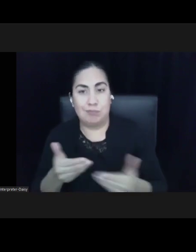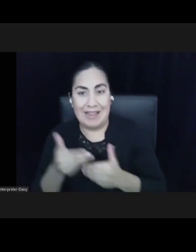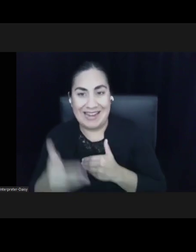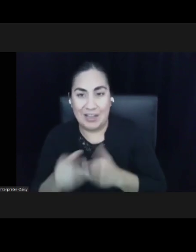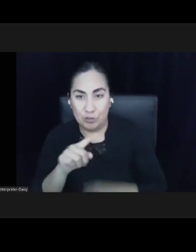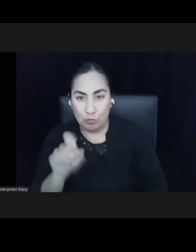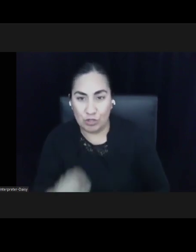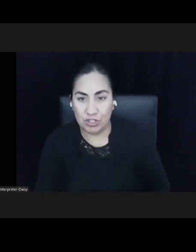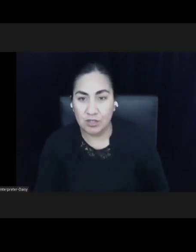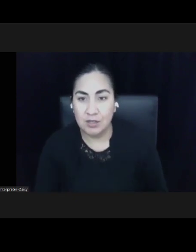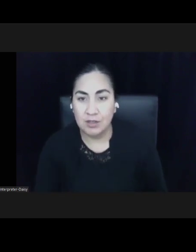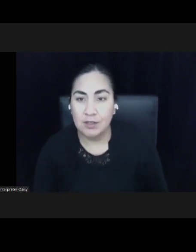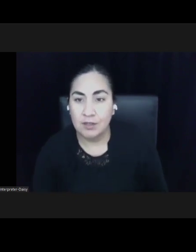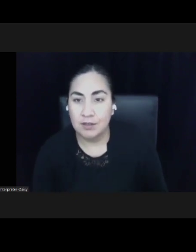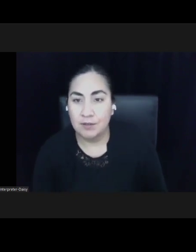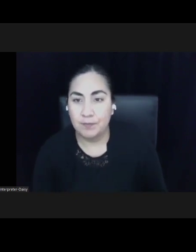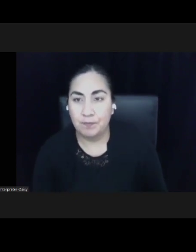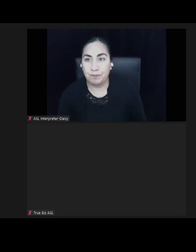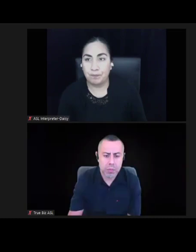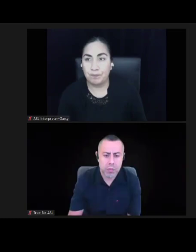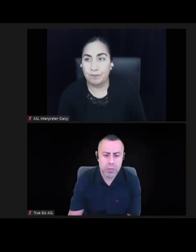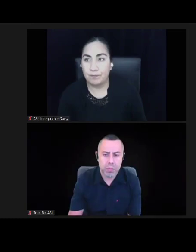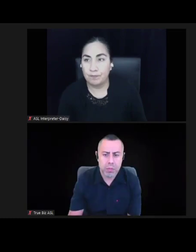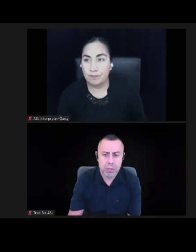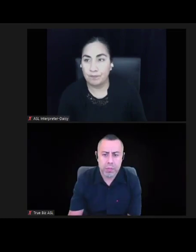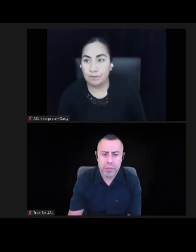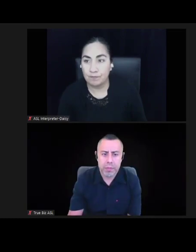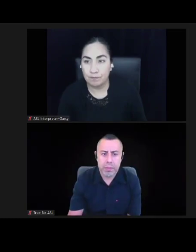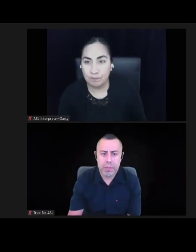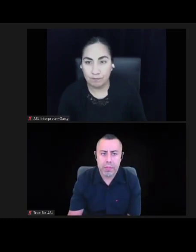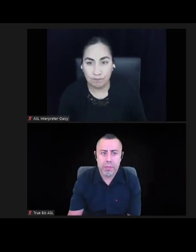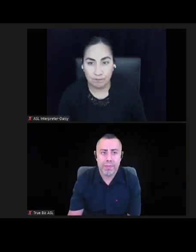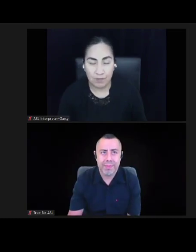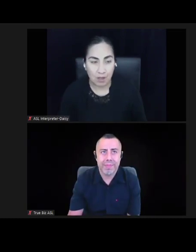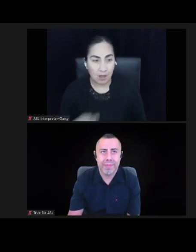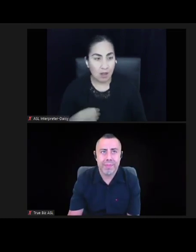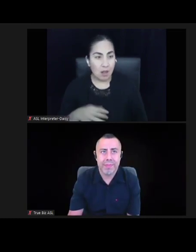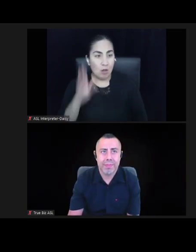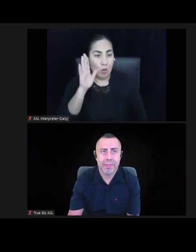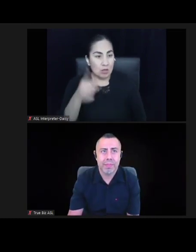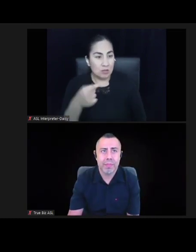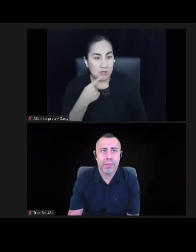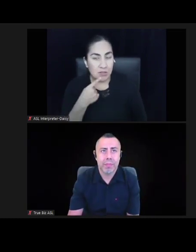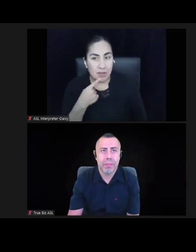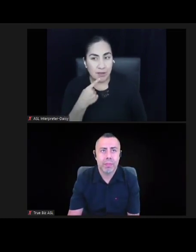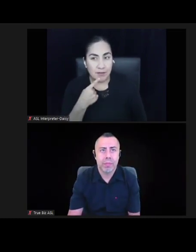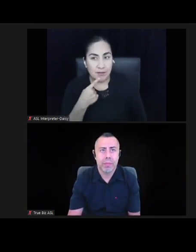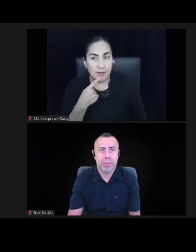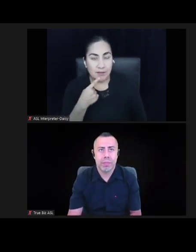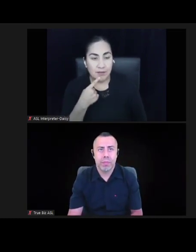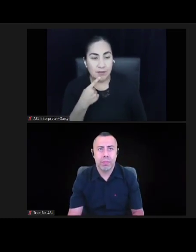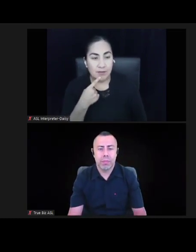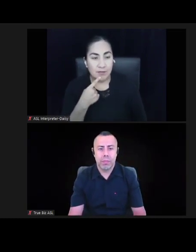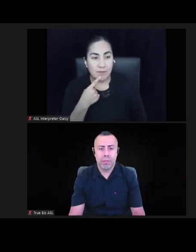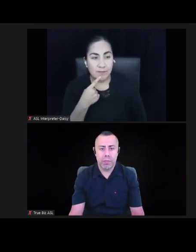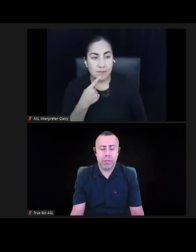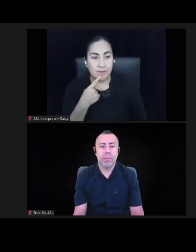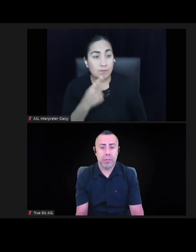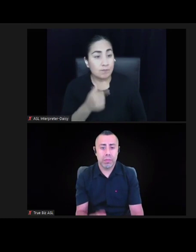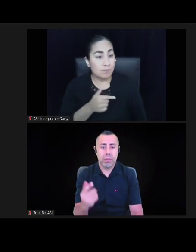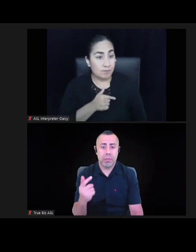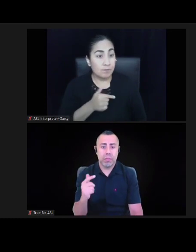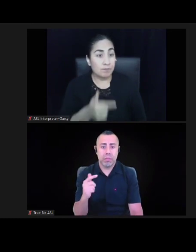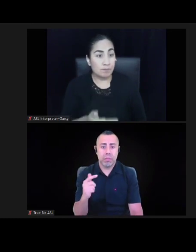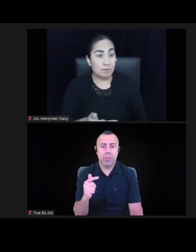Yeah. mean, I'll say, I think, um, I one, I think is, is just actually even acknowledging to